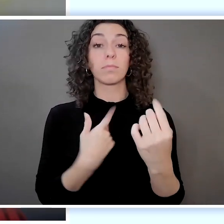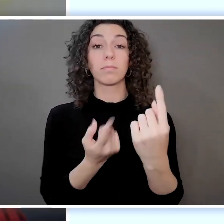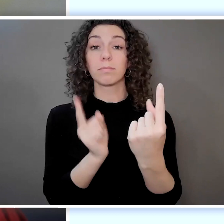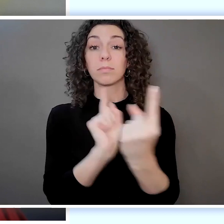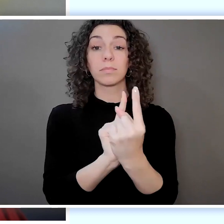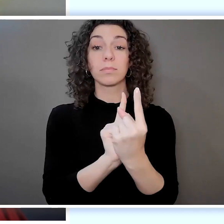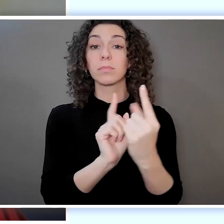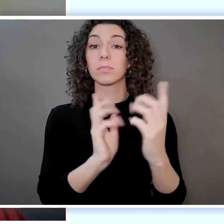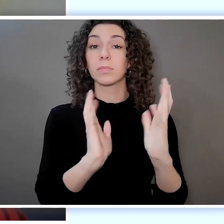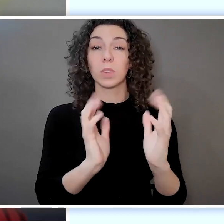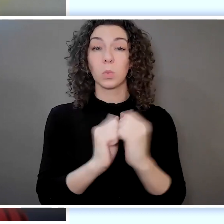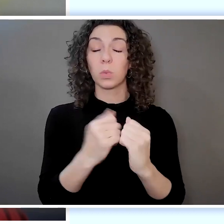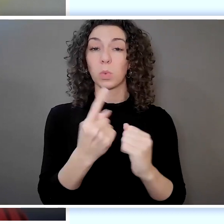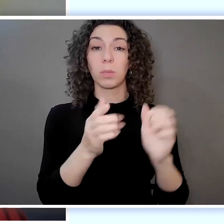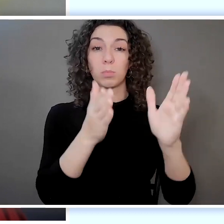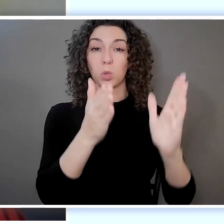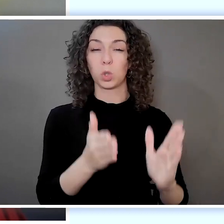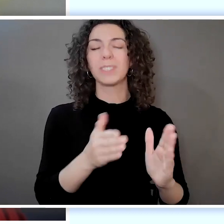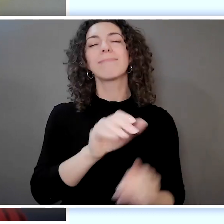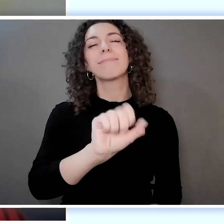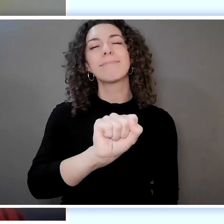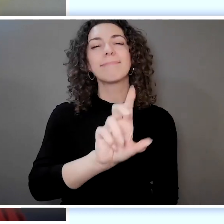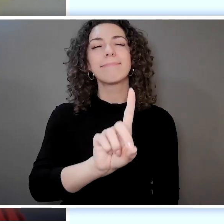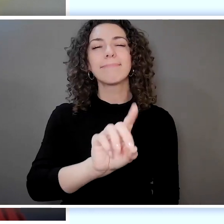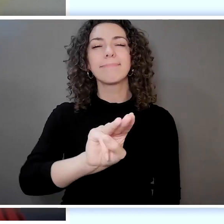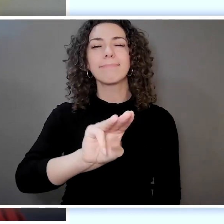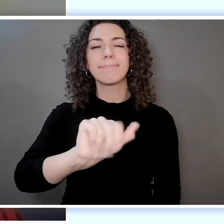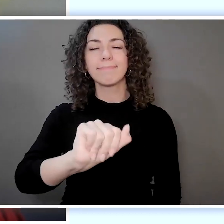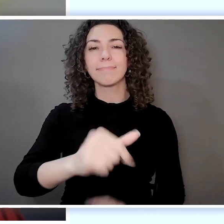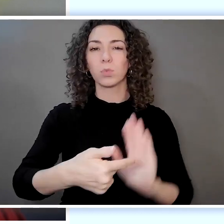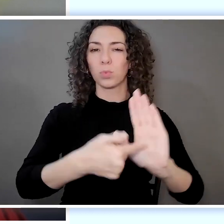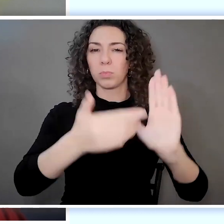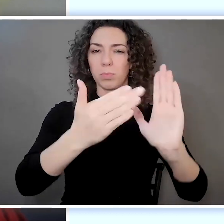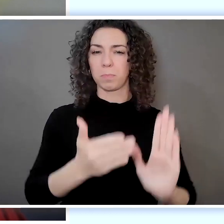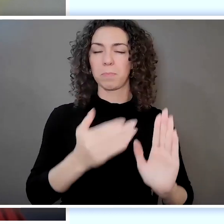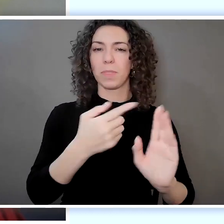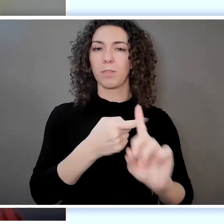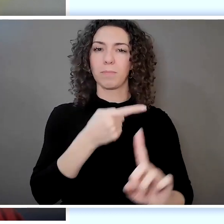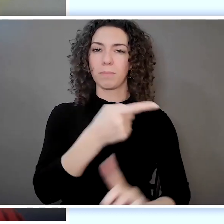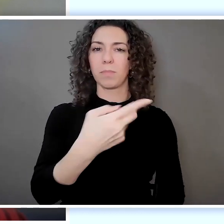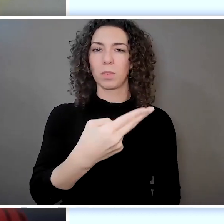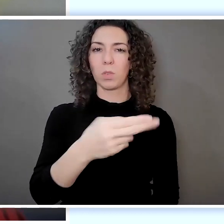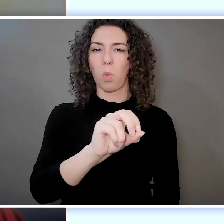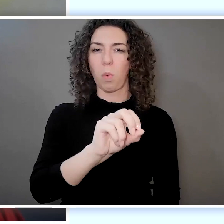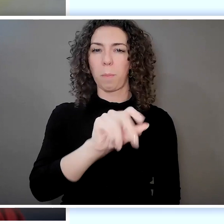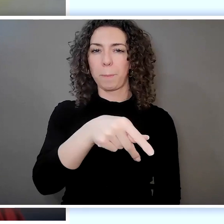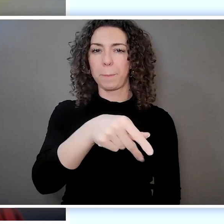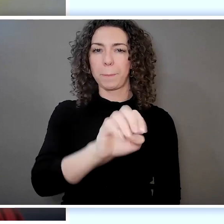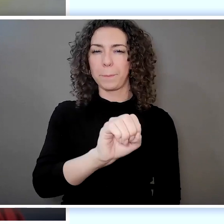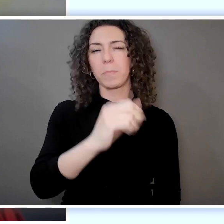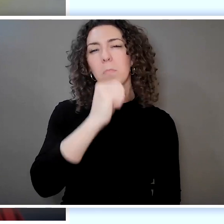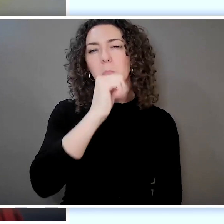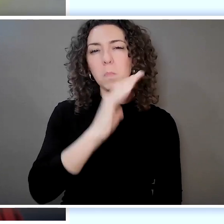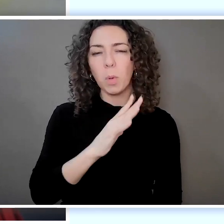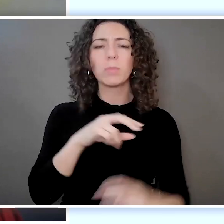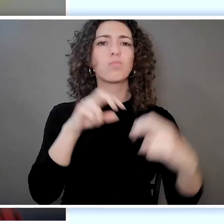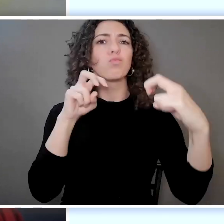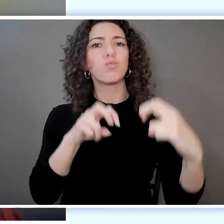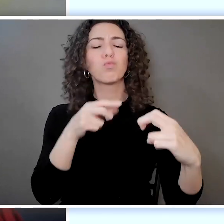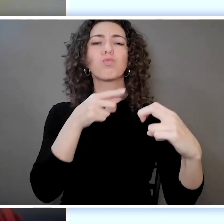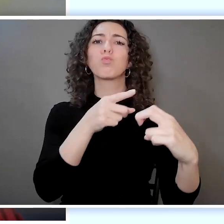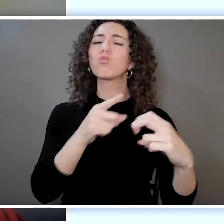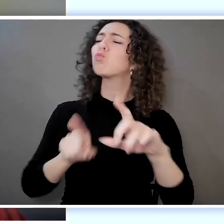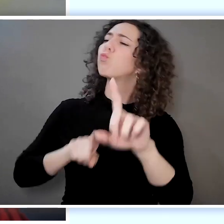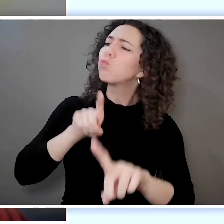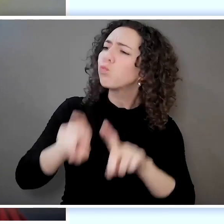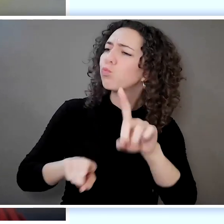with an SDMA representative at Hope. She was